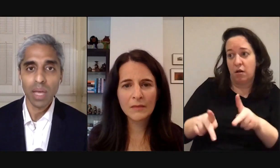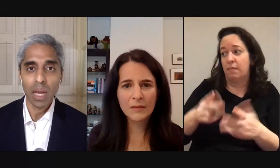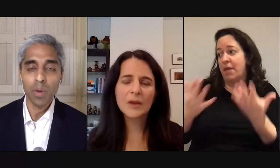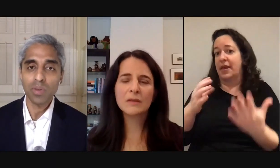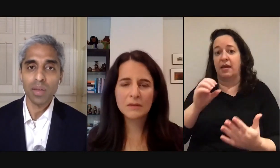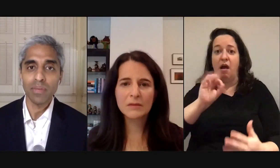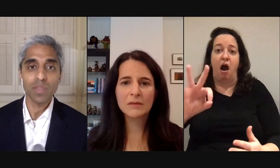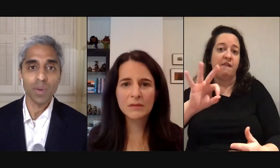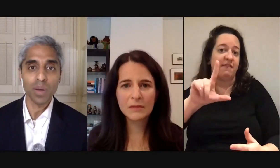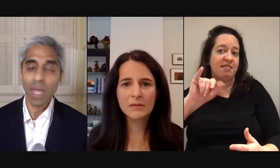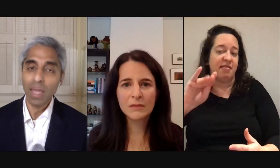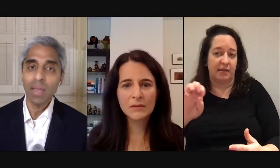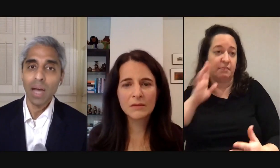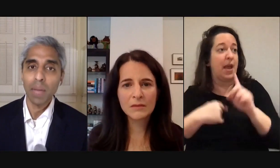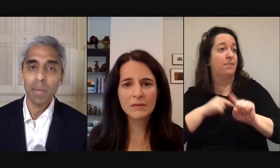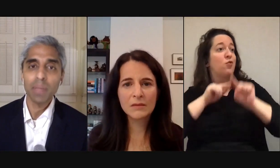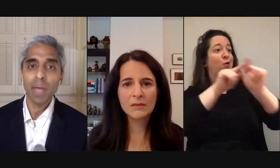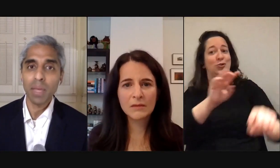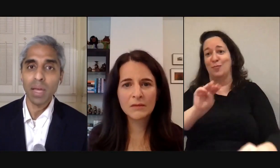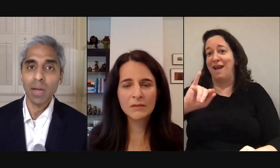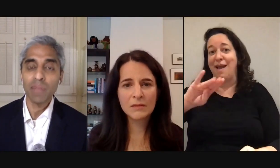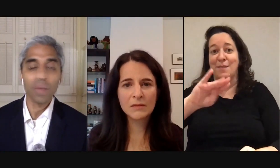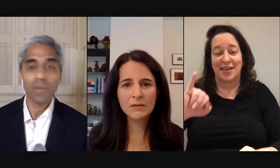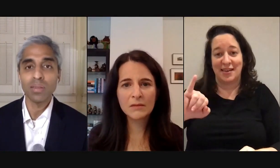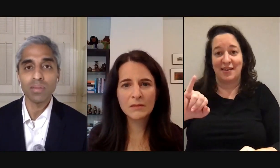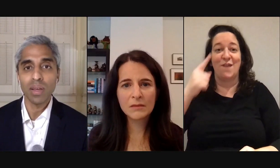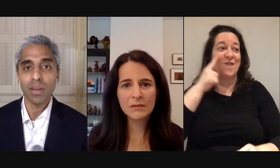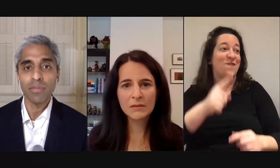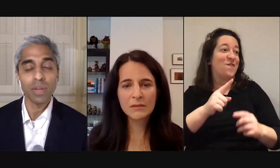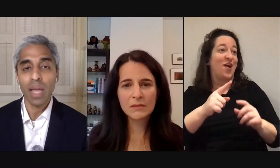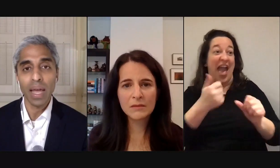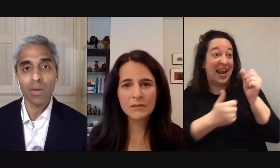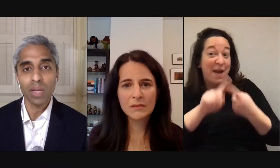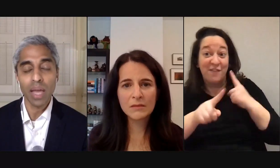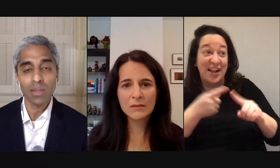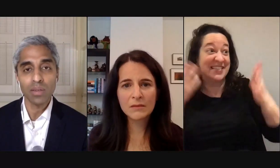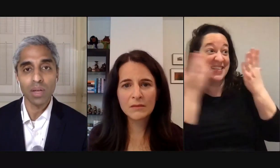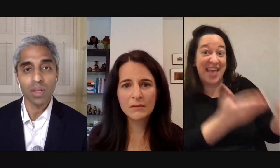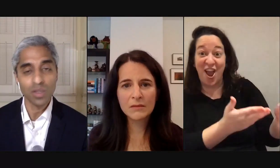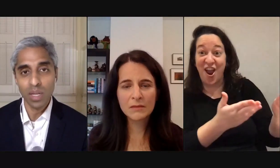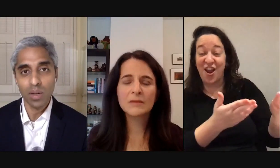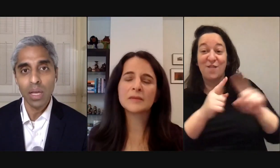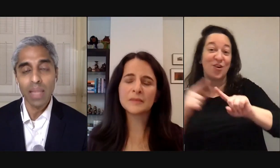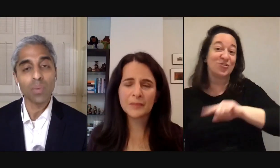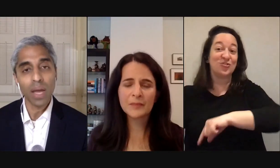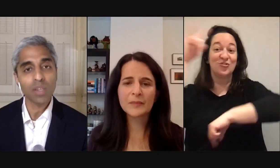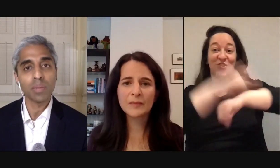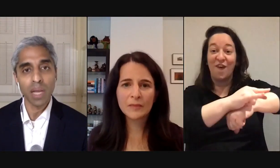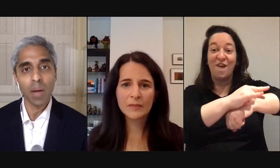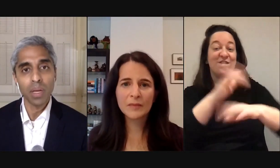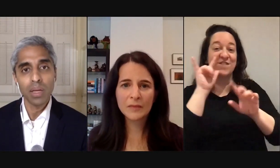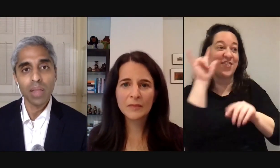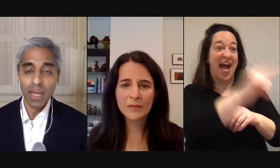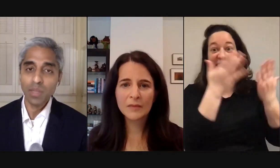example and i post on facebook hey i'm coming to miami are any of my friends uh free to hang out or to catch lunch or dinner and then we